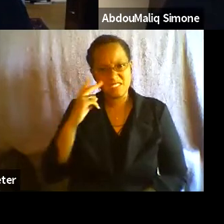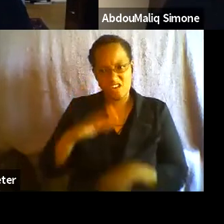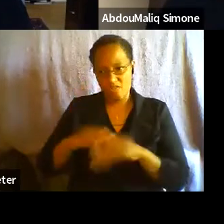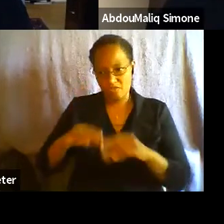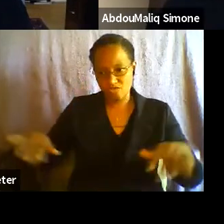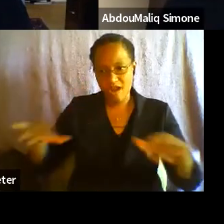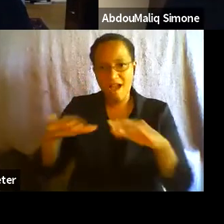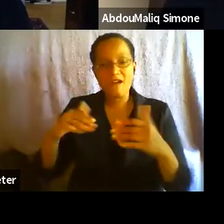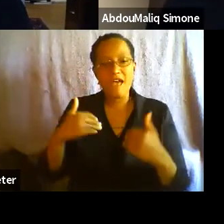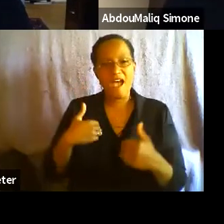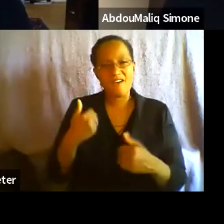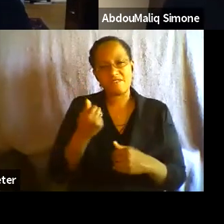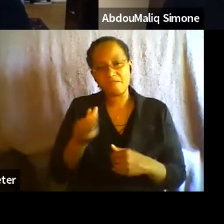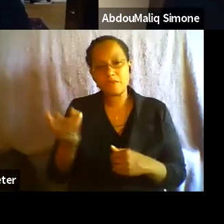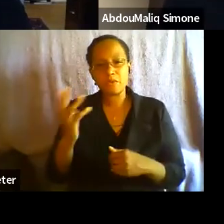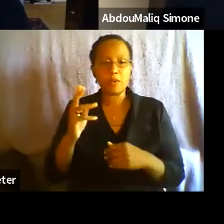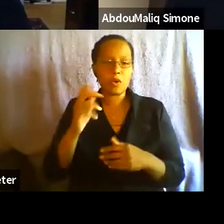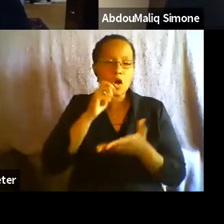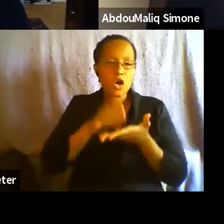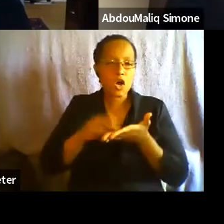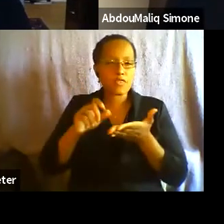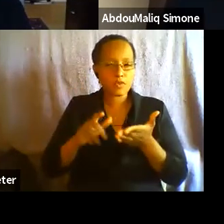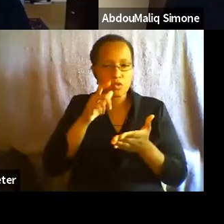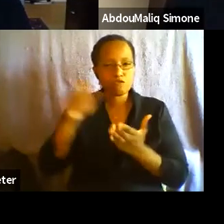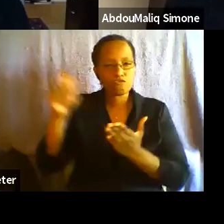Petersy have written about so extensively.